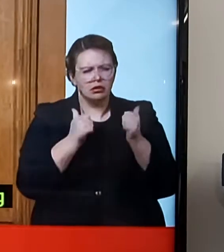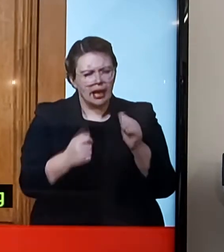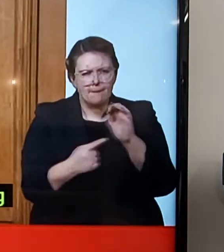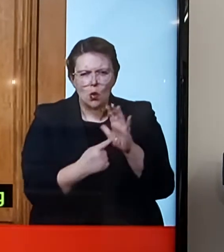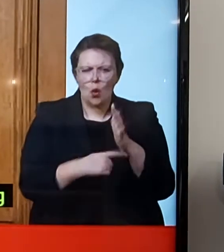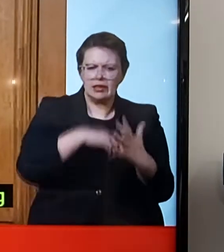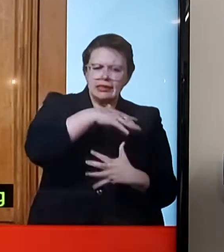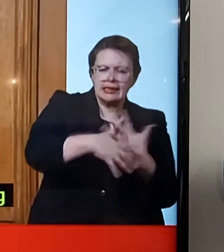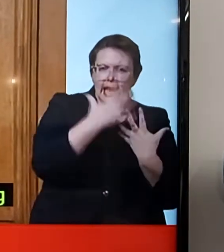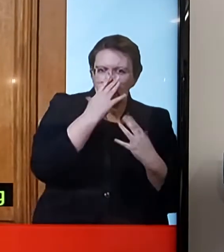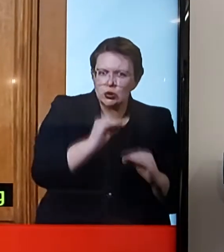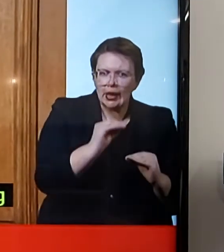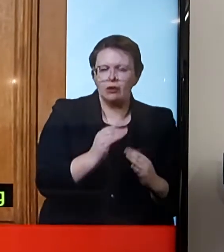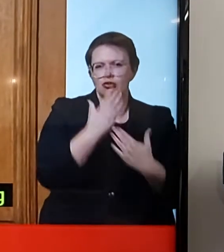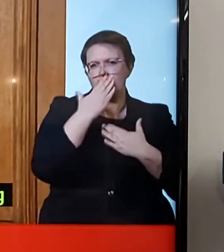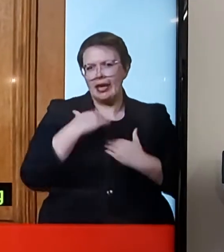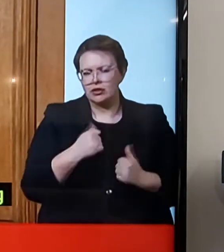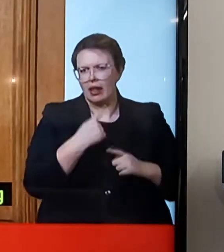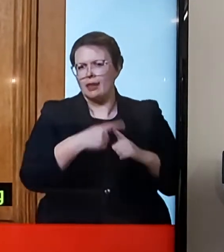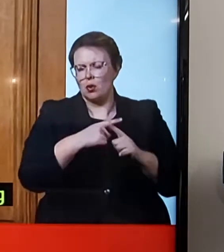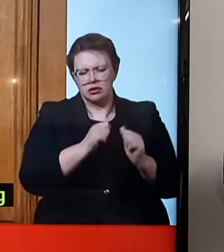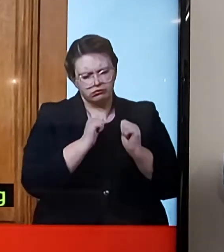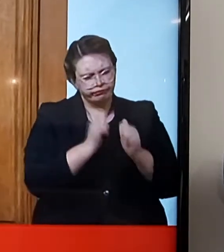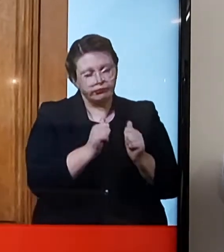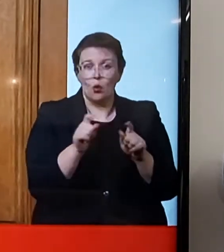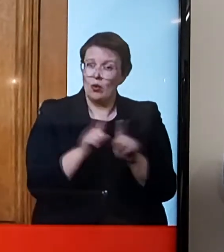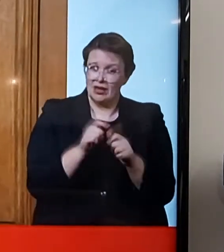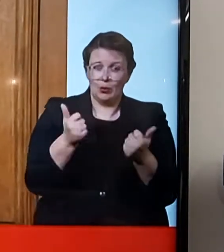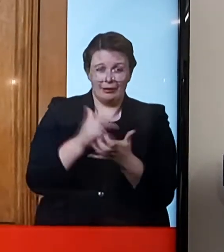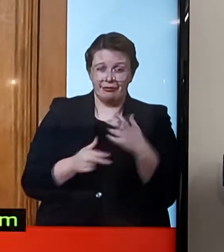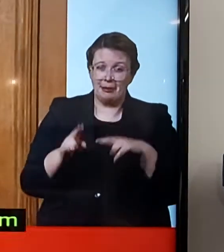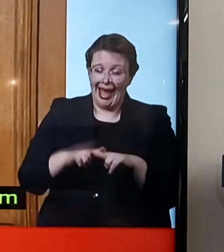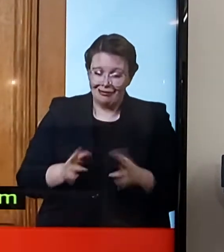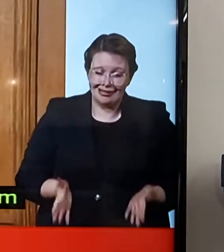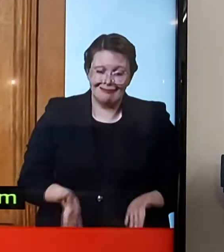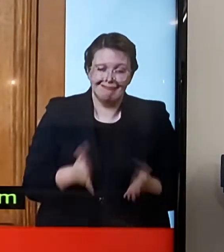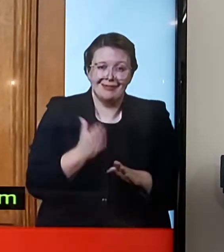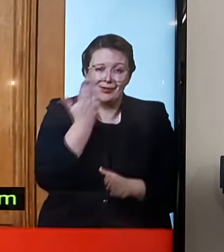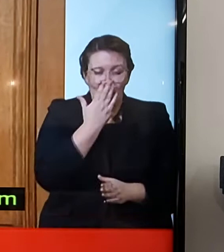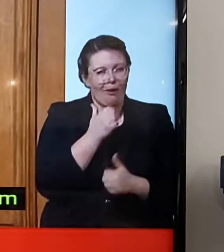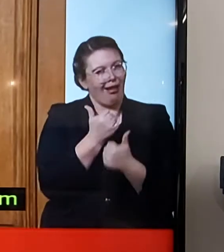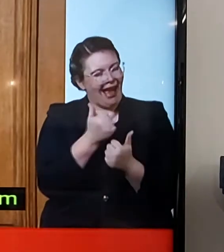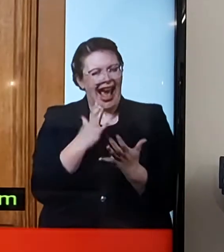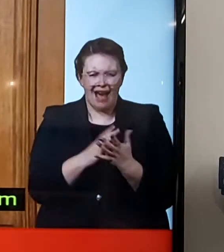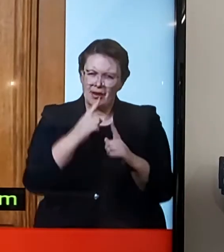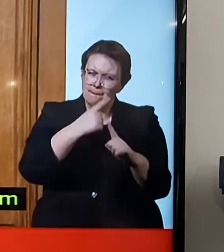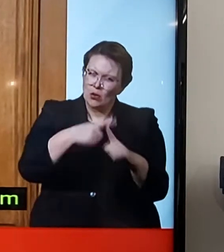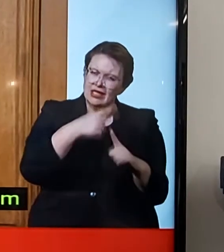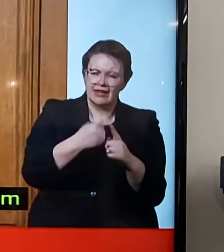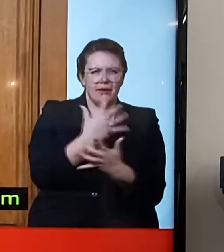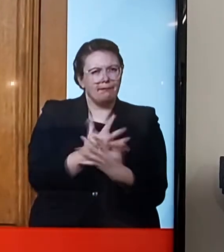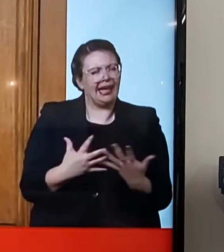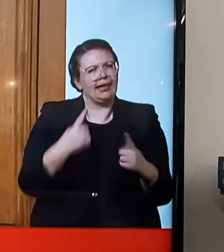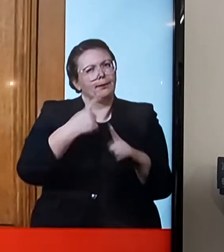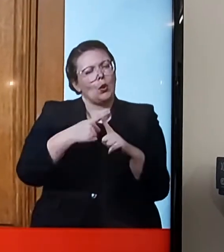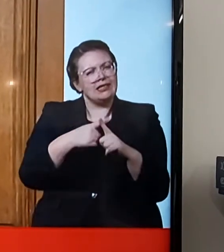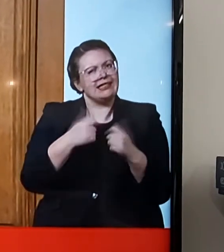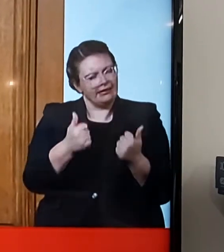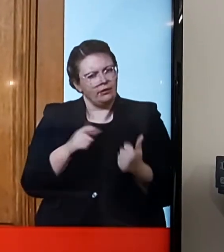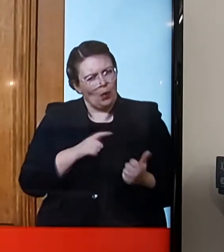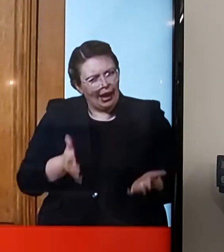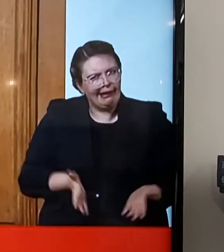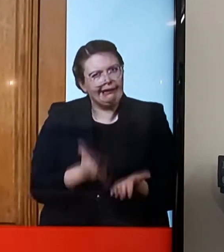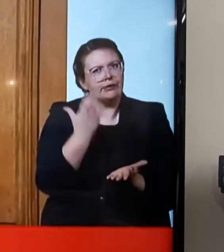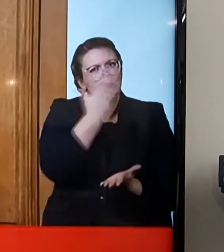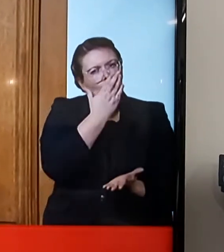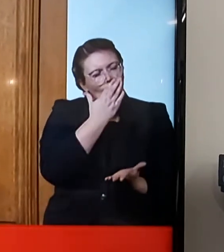important part of it. So there are really clear medical and educational reasons why being in school is absolutely